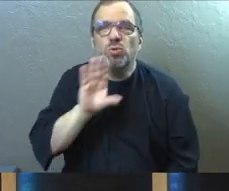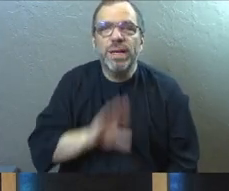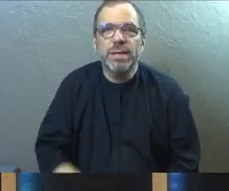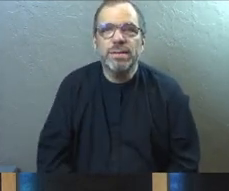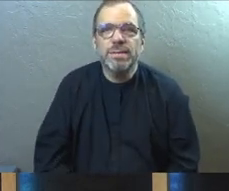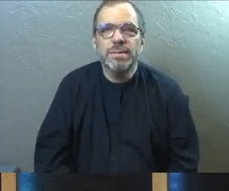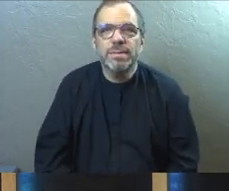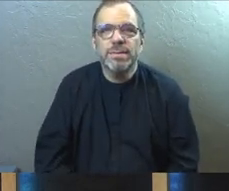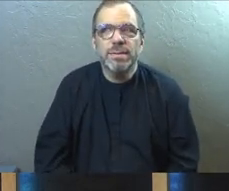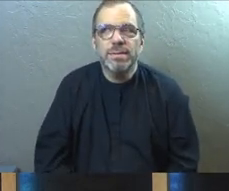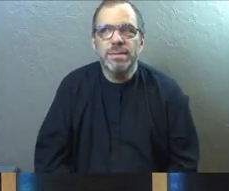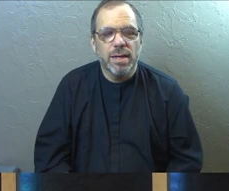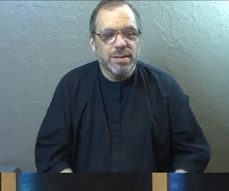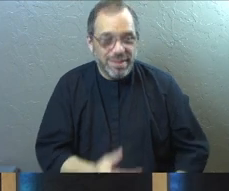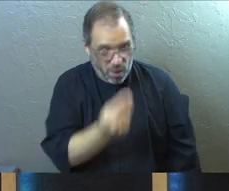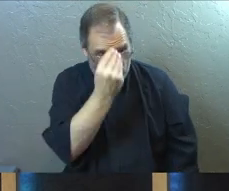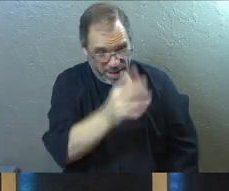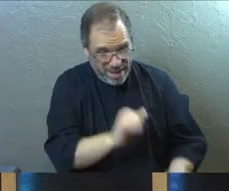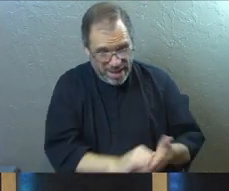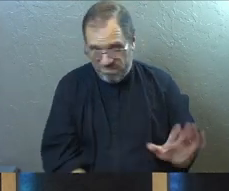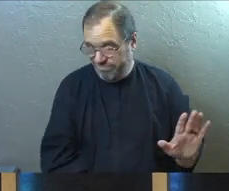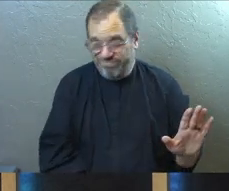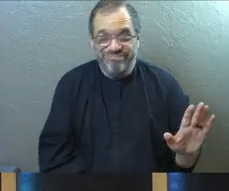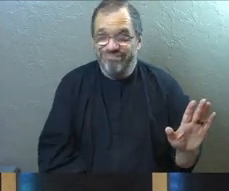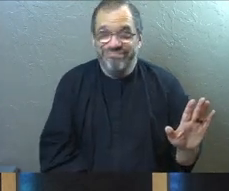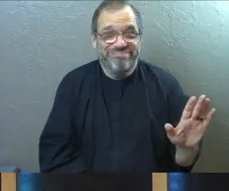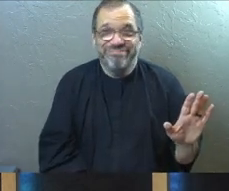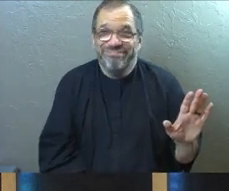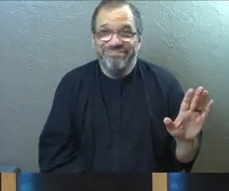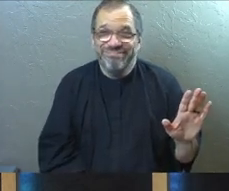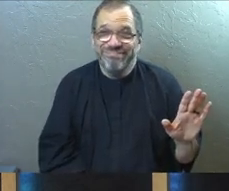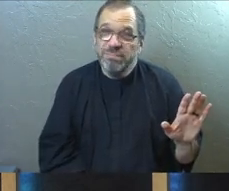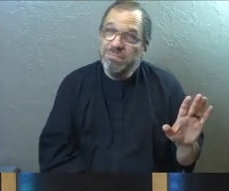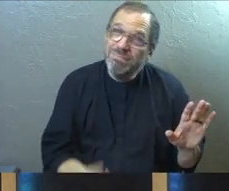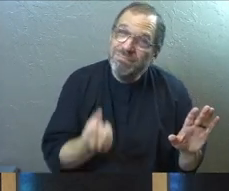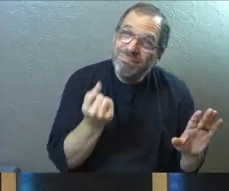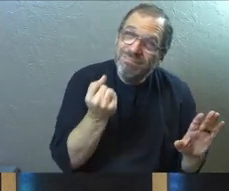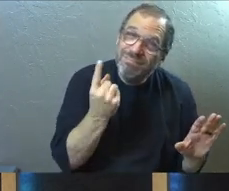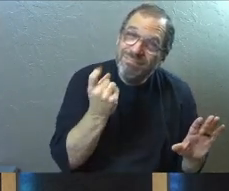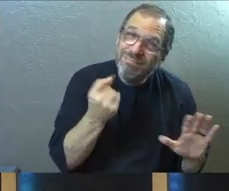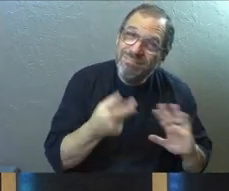And as soon as I do that, I don't have to obey any of this stuff. Do you see what we do?